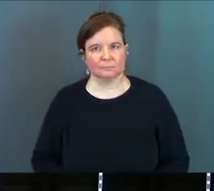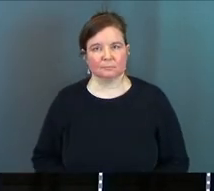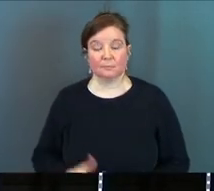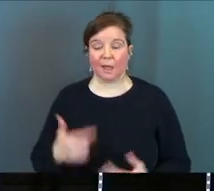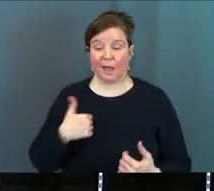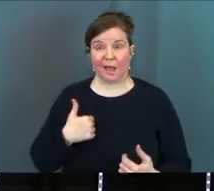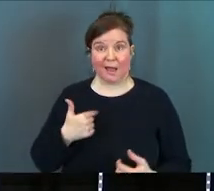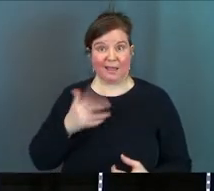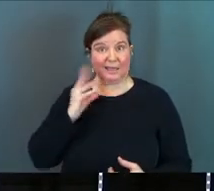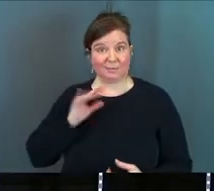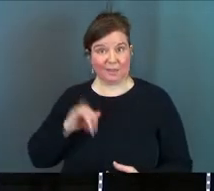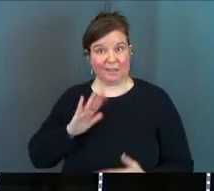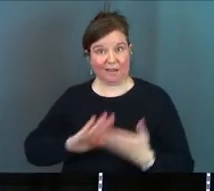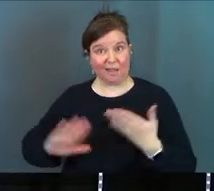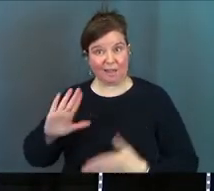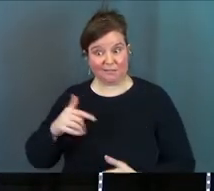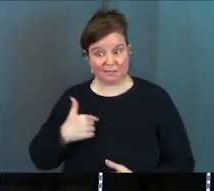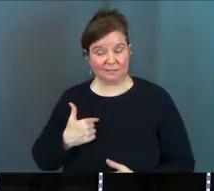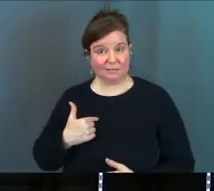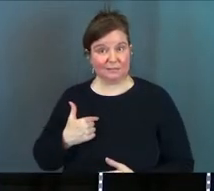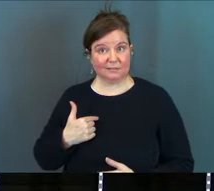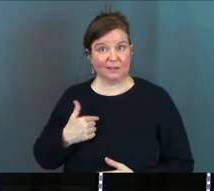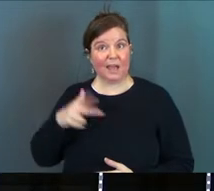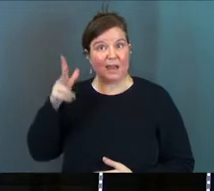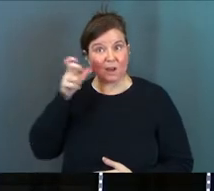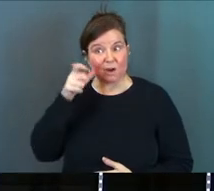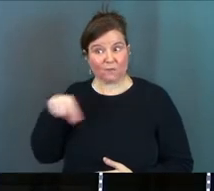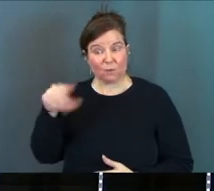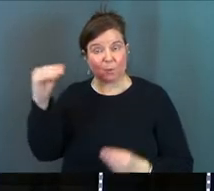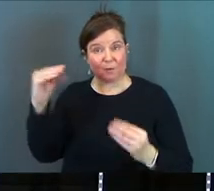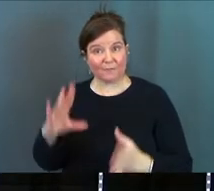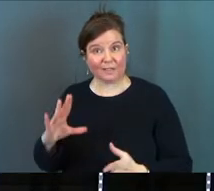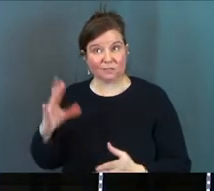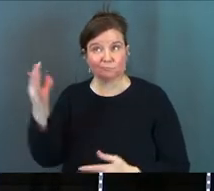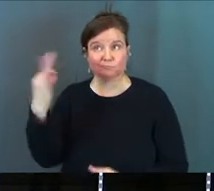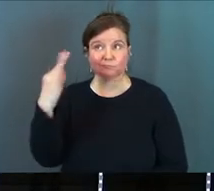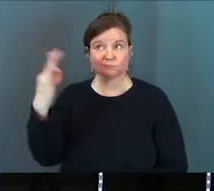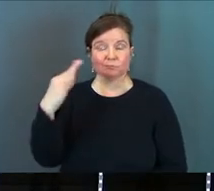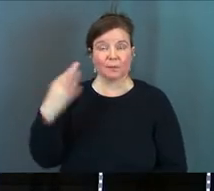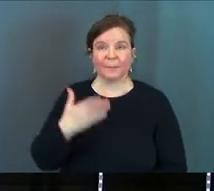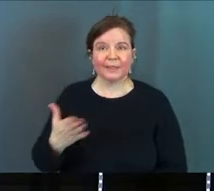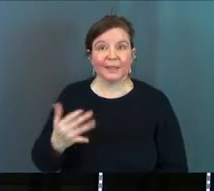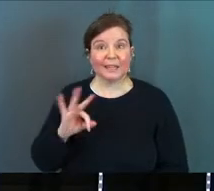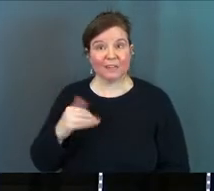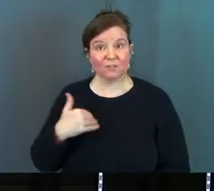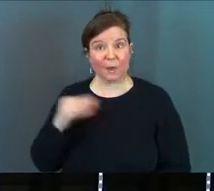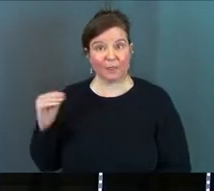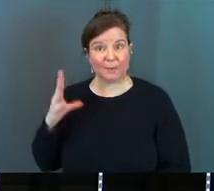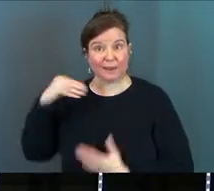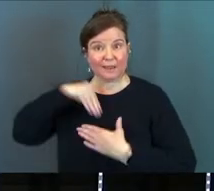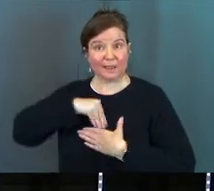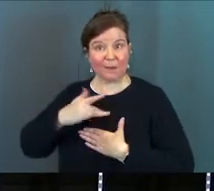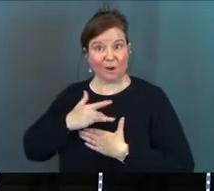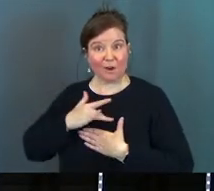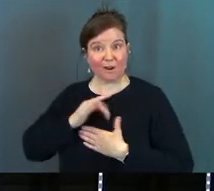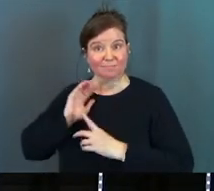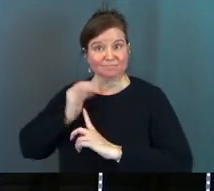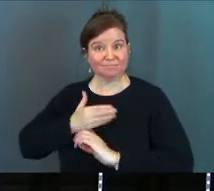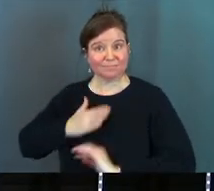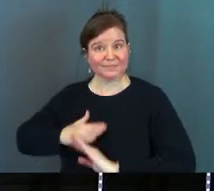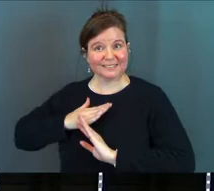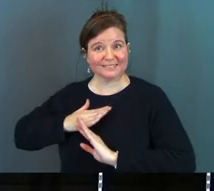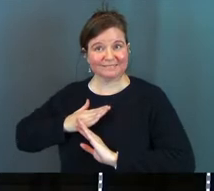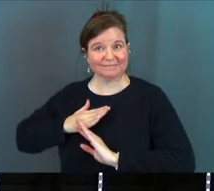I went to those colleges and I heard from those professors and the thing is if you've had the miracle you've had the miracle